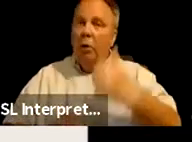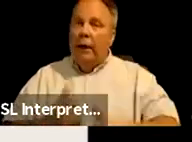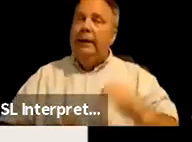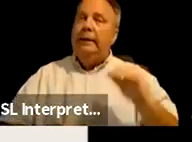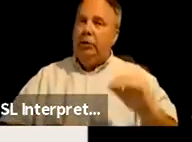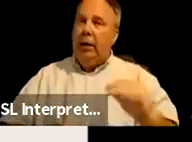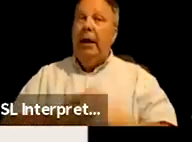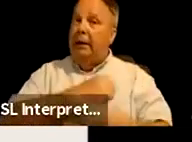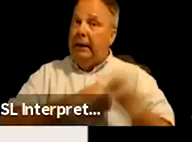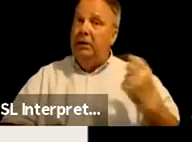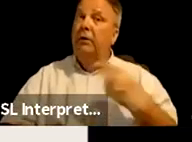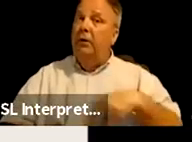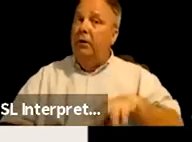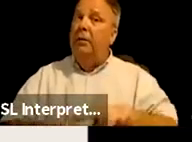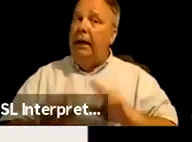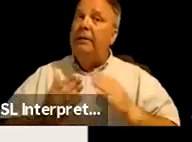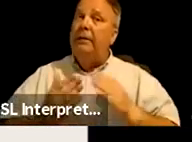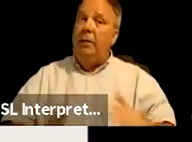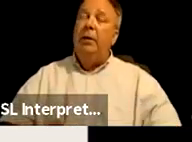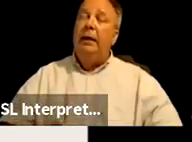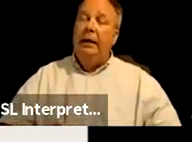they stole from native community.